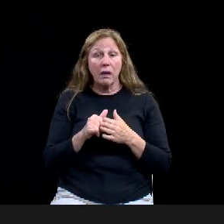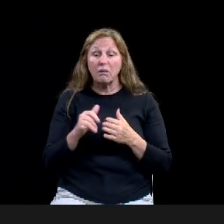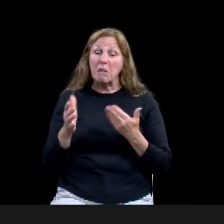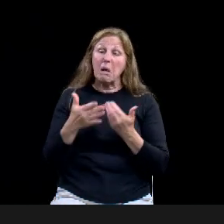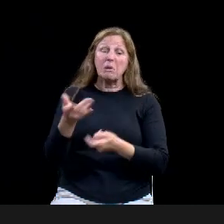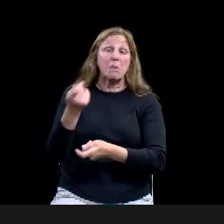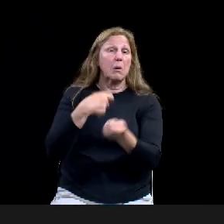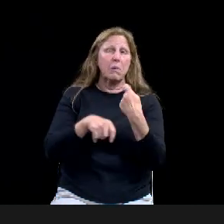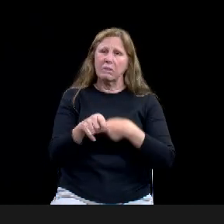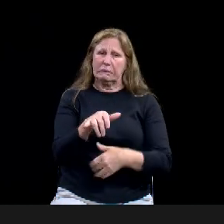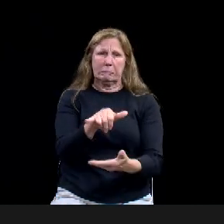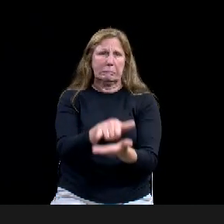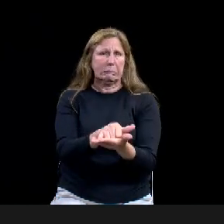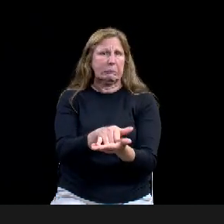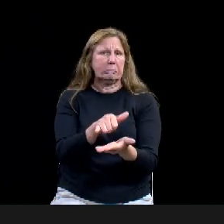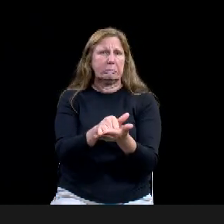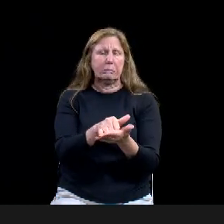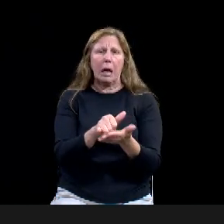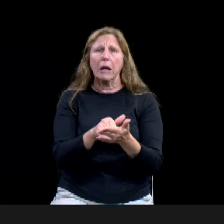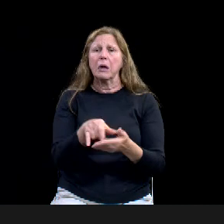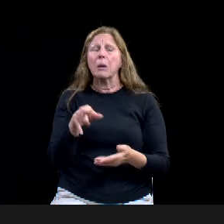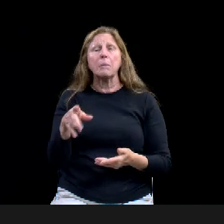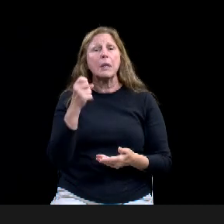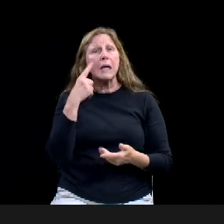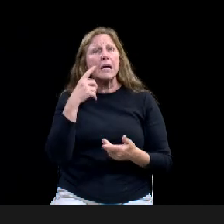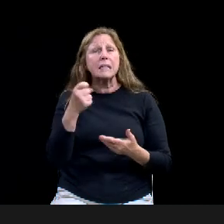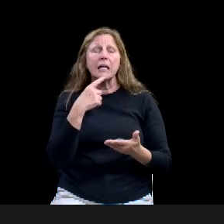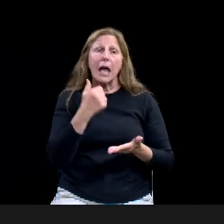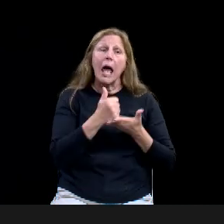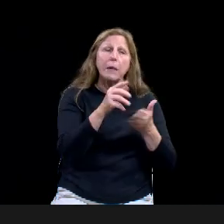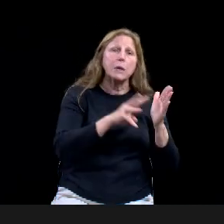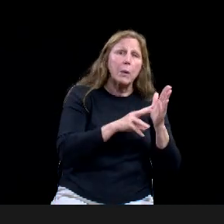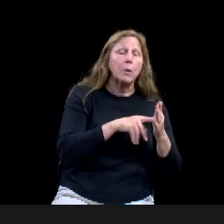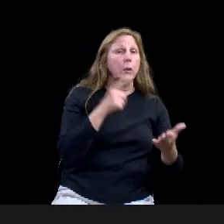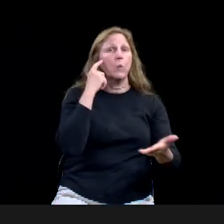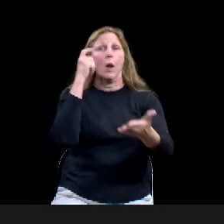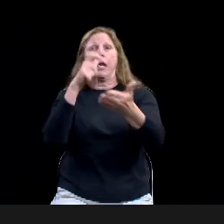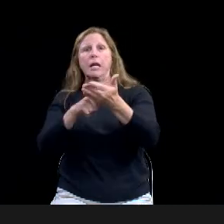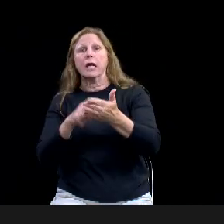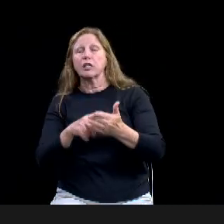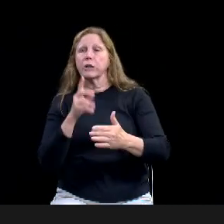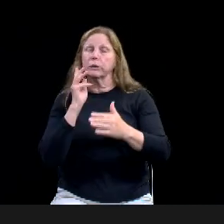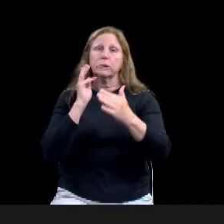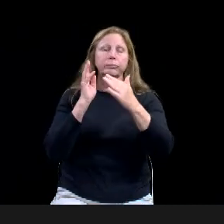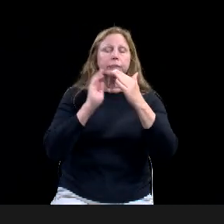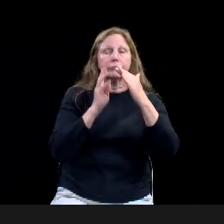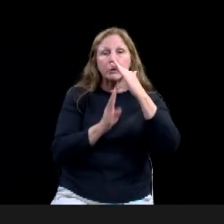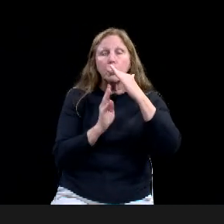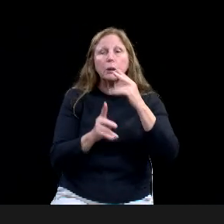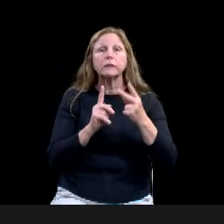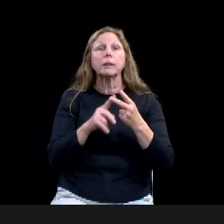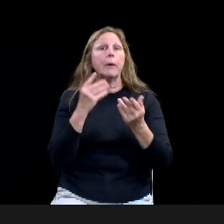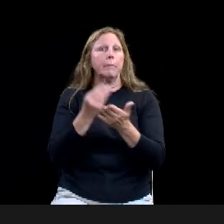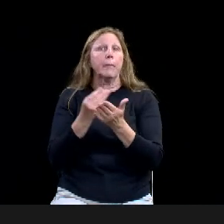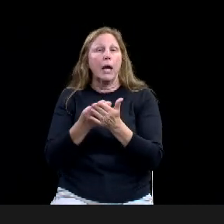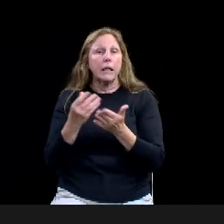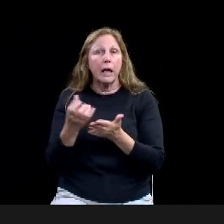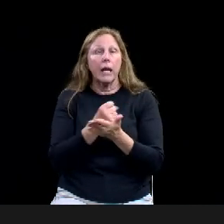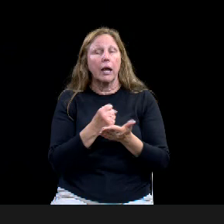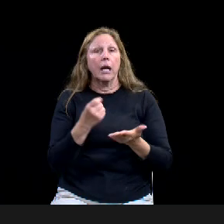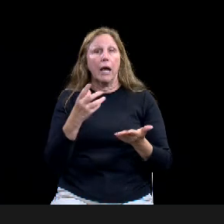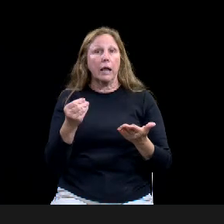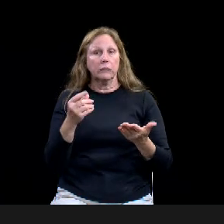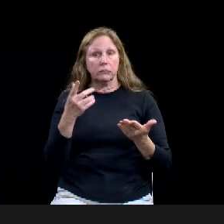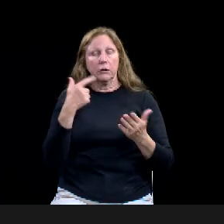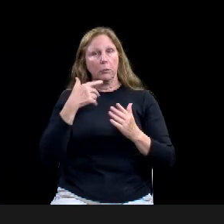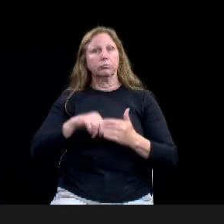and tourist dollars. Um, so to avoid creeping obsolescence and, and to remain relevant and viable, uh, the